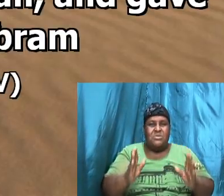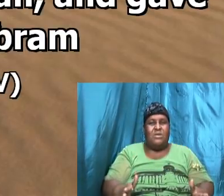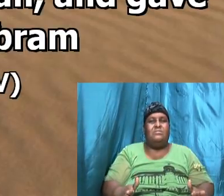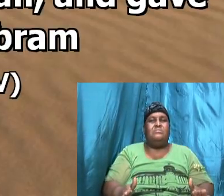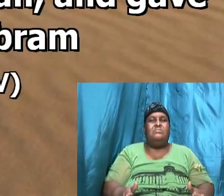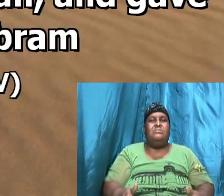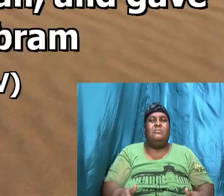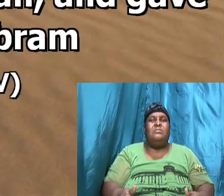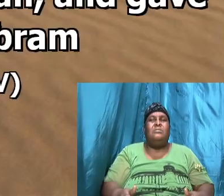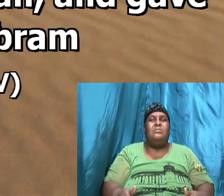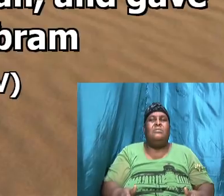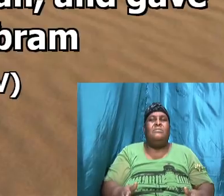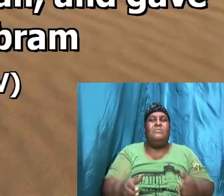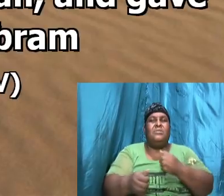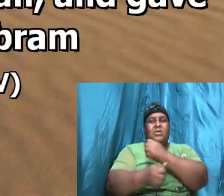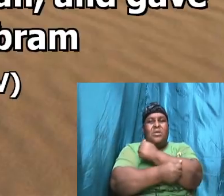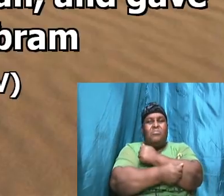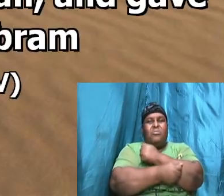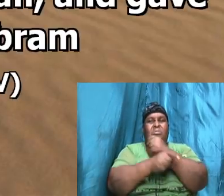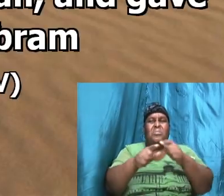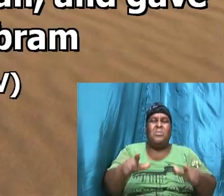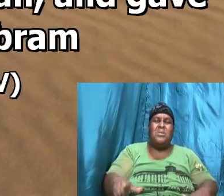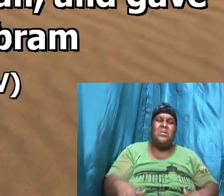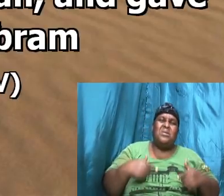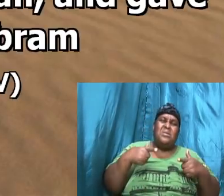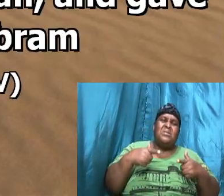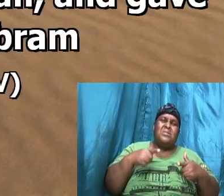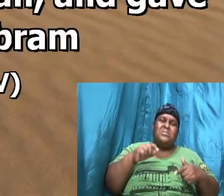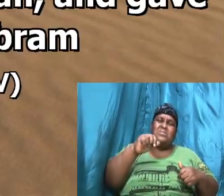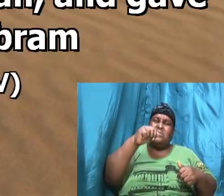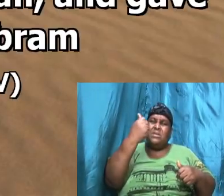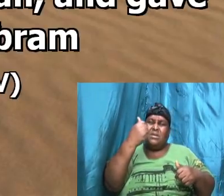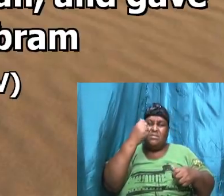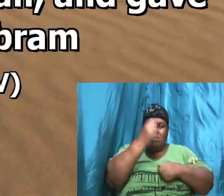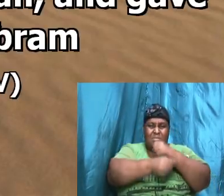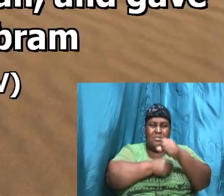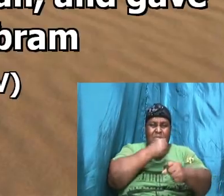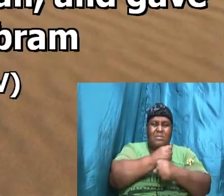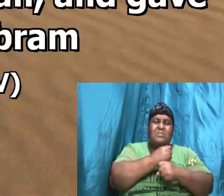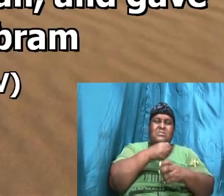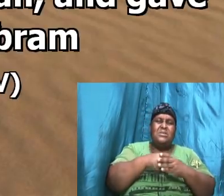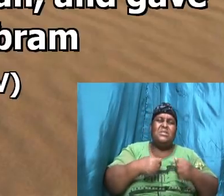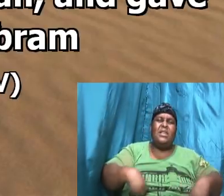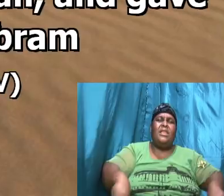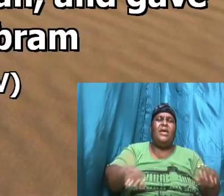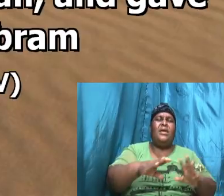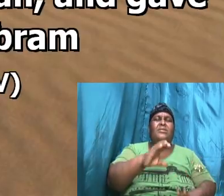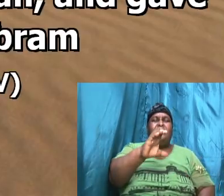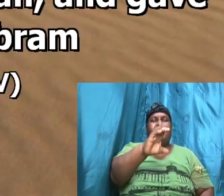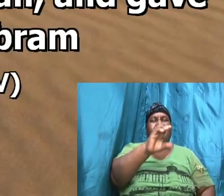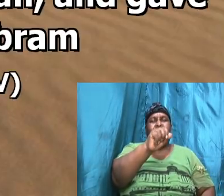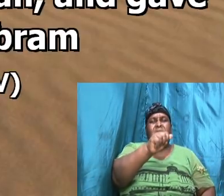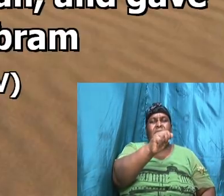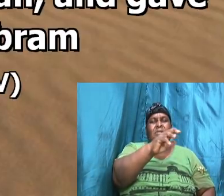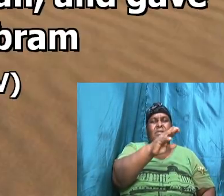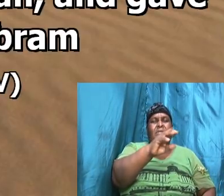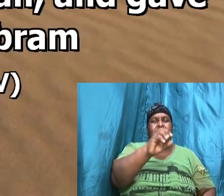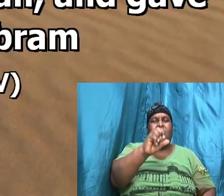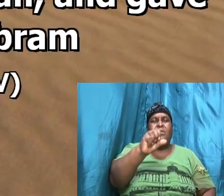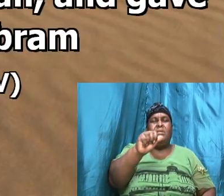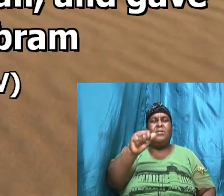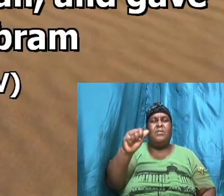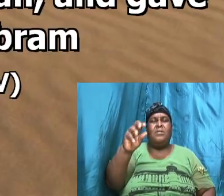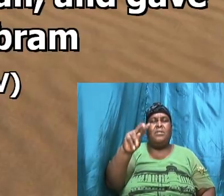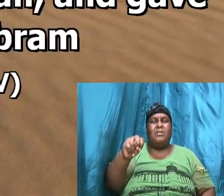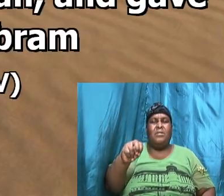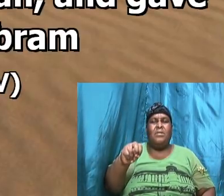dwelt ten years in the land of Canaan and gave her to her